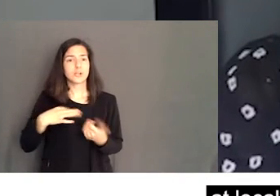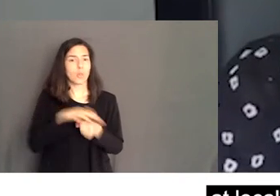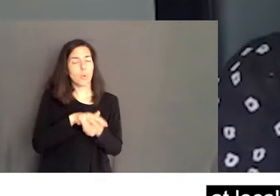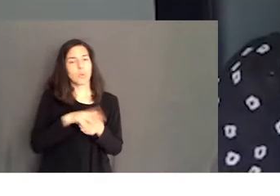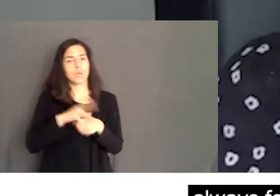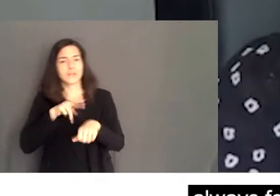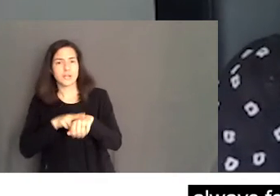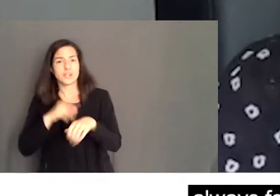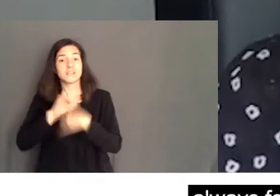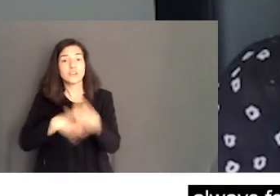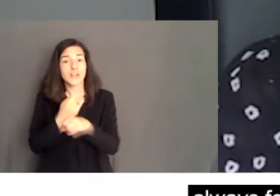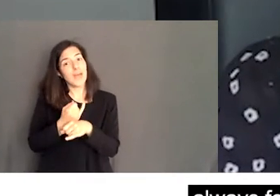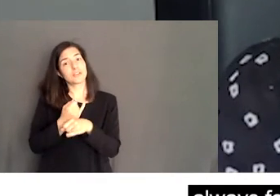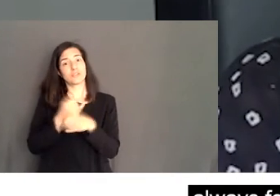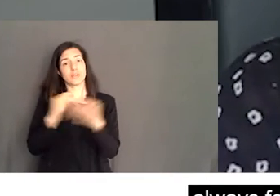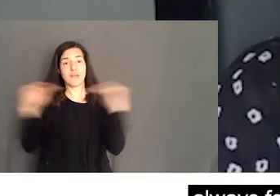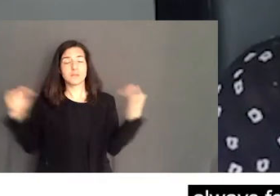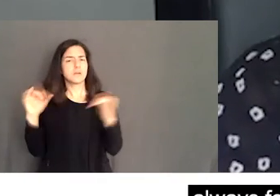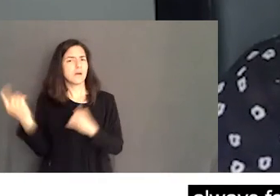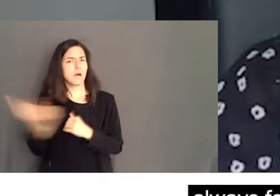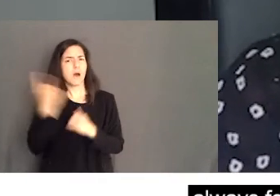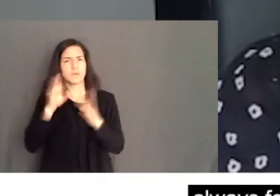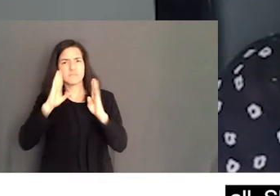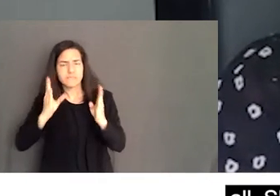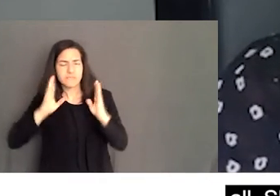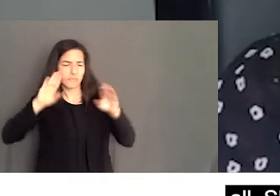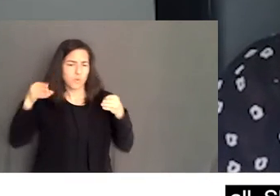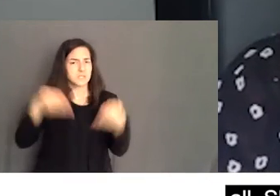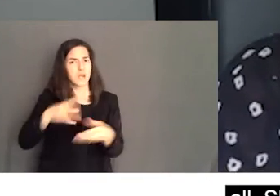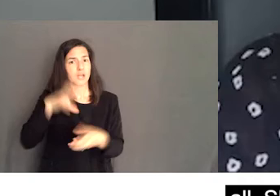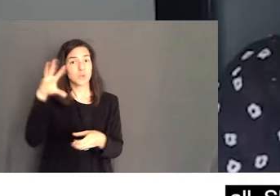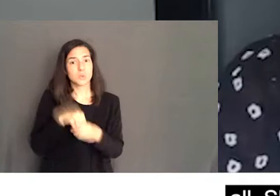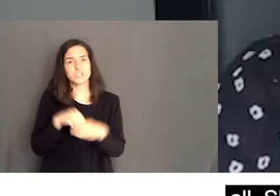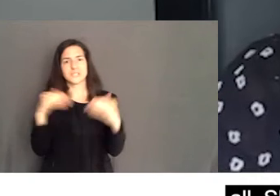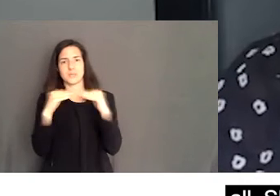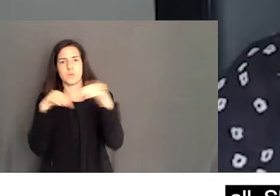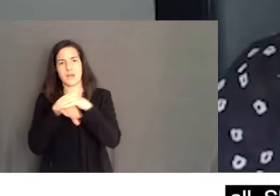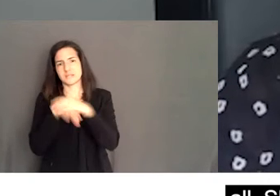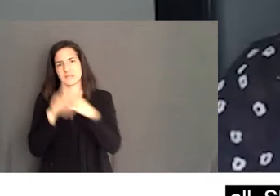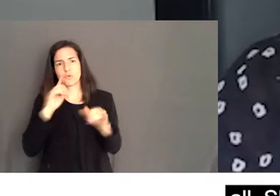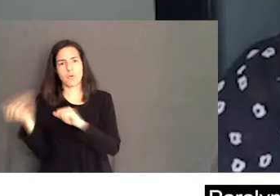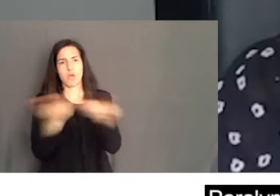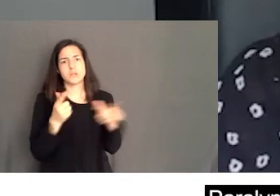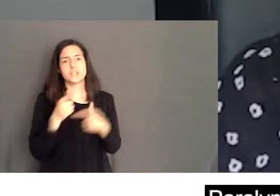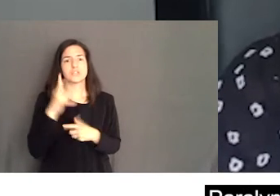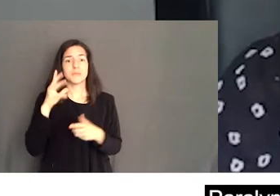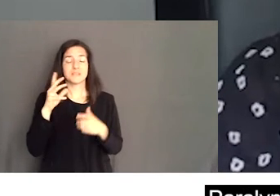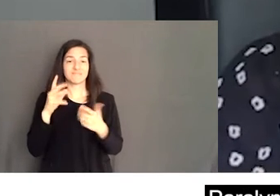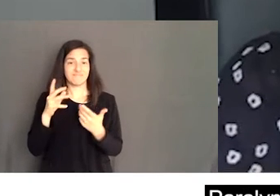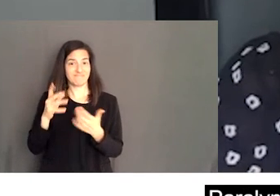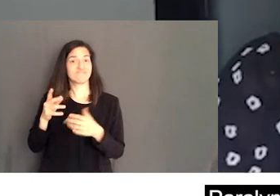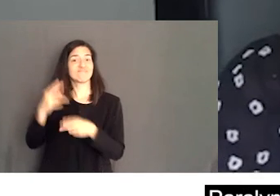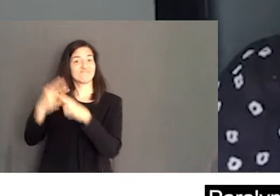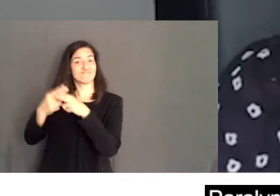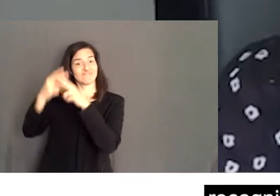levels, always focusing on inclusion and equal access for all. She's been inducted into the Canadian Paralympic Hall of Fame